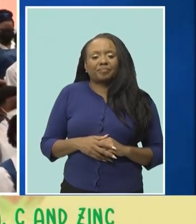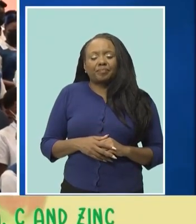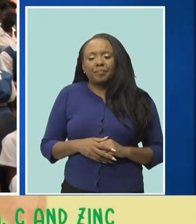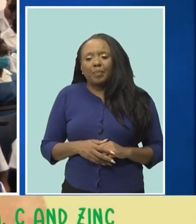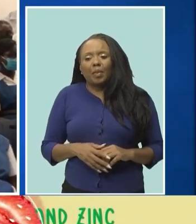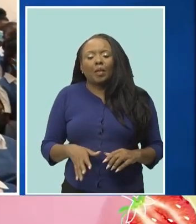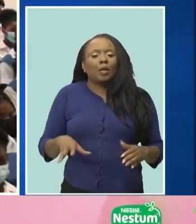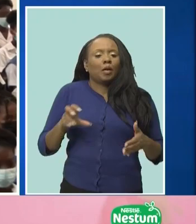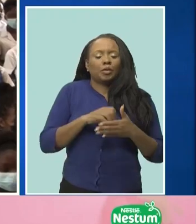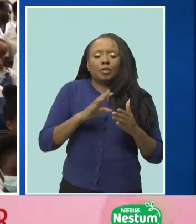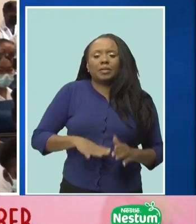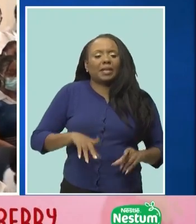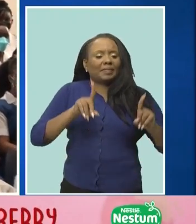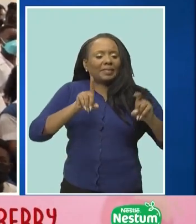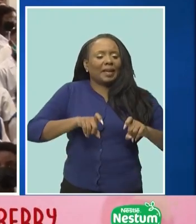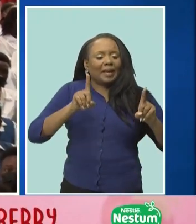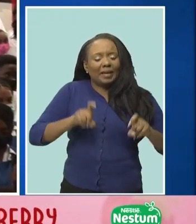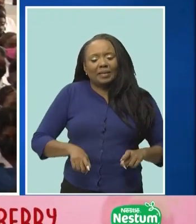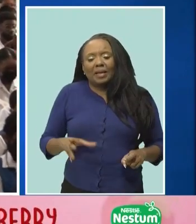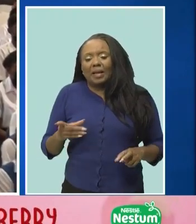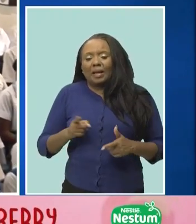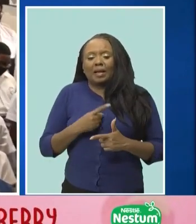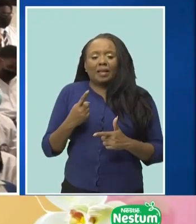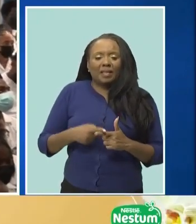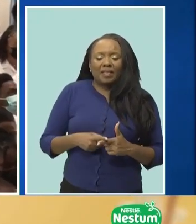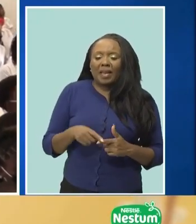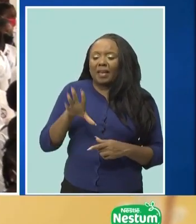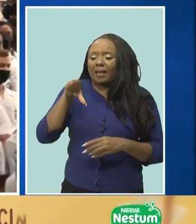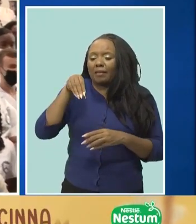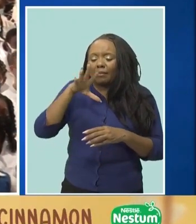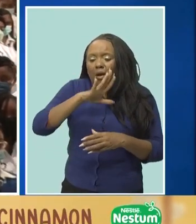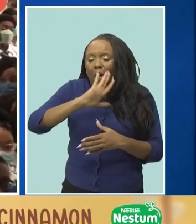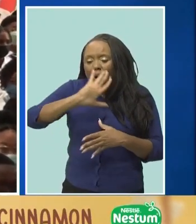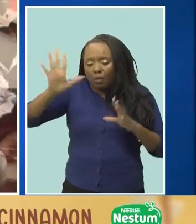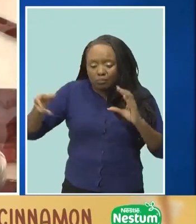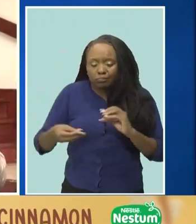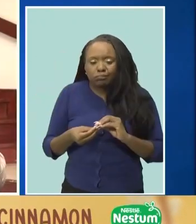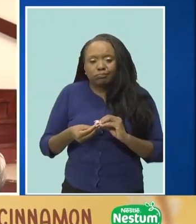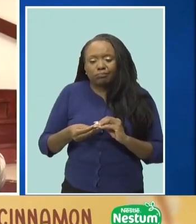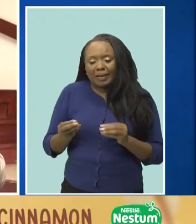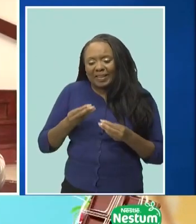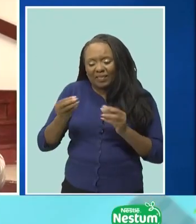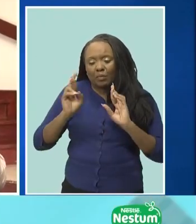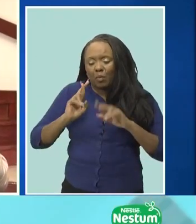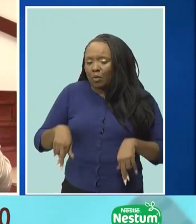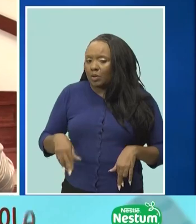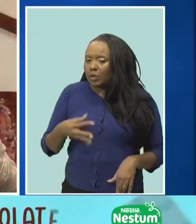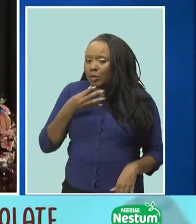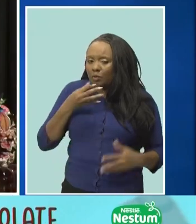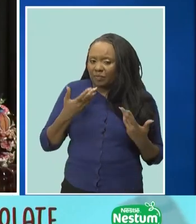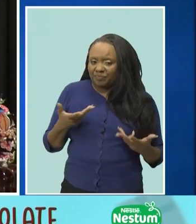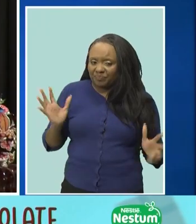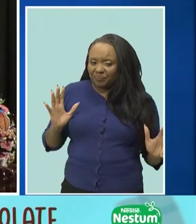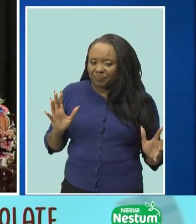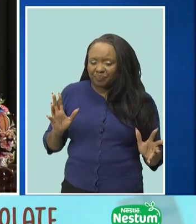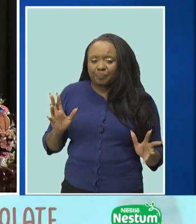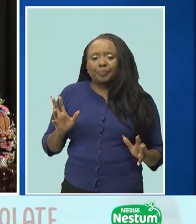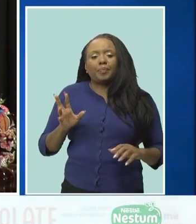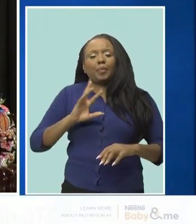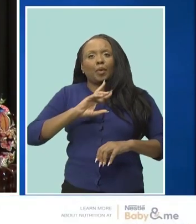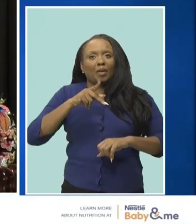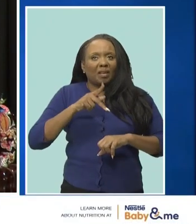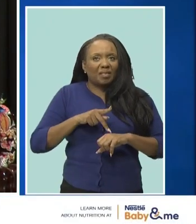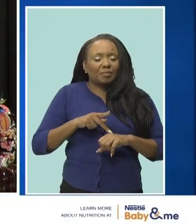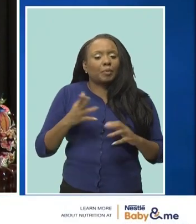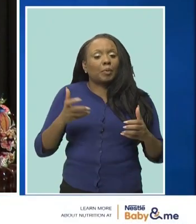grades compiled in reports could be coming to an end at queen's college instead principal dr david brown is proposing